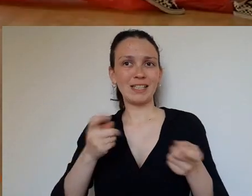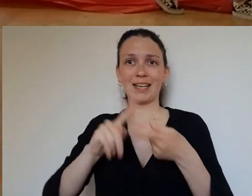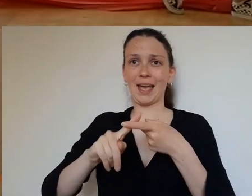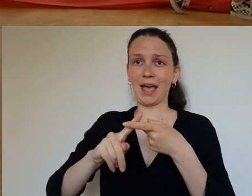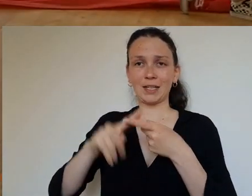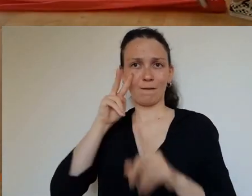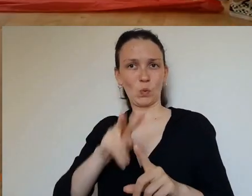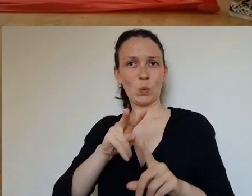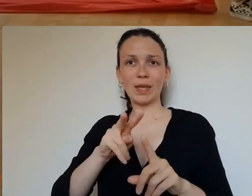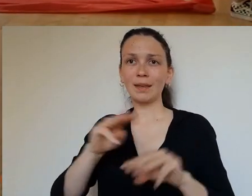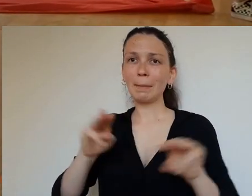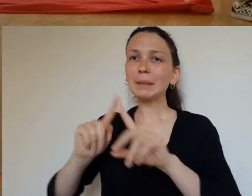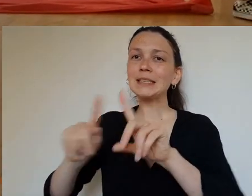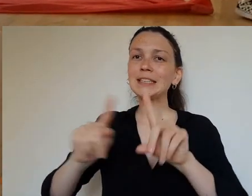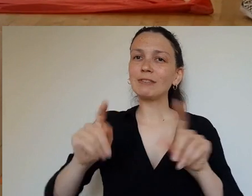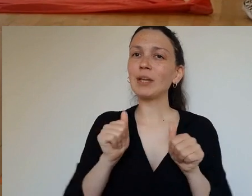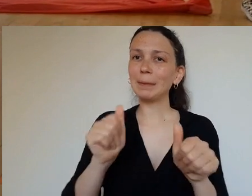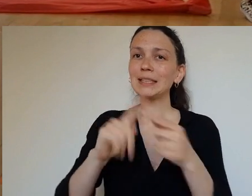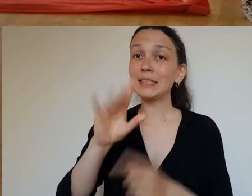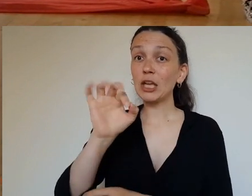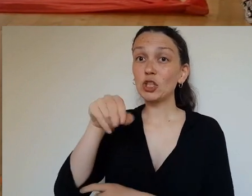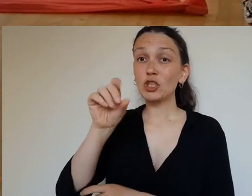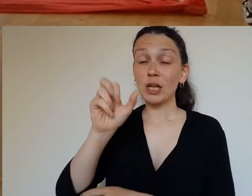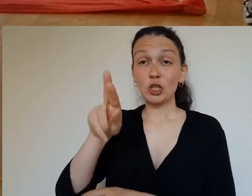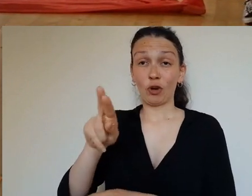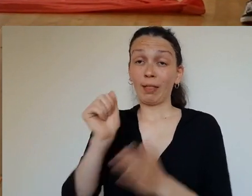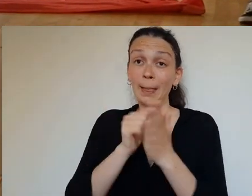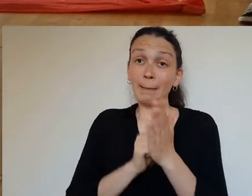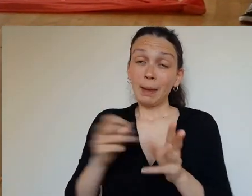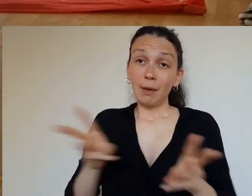enable and sustain the many practical and theoretical unfoldings of the project.